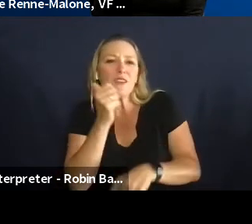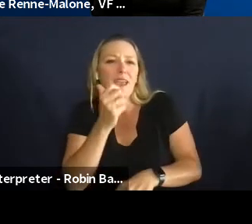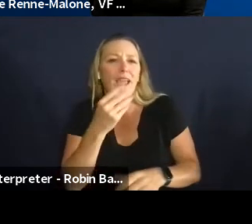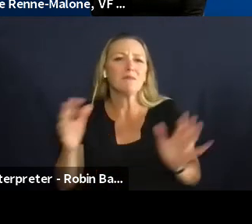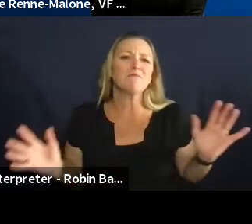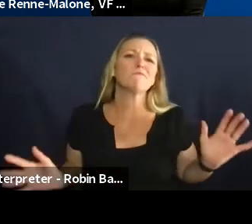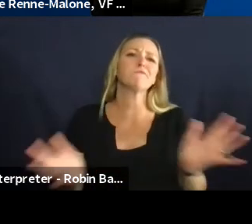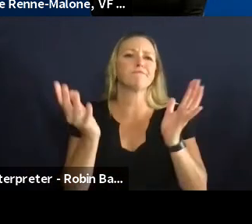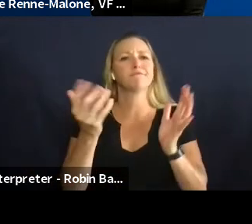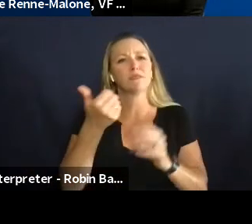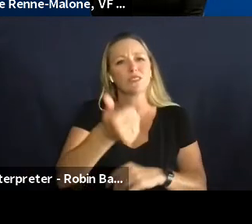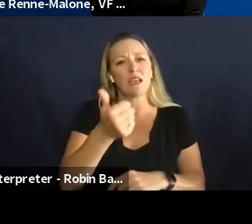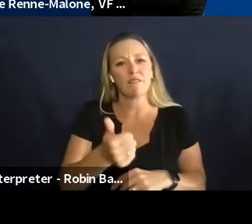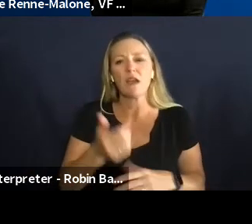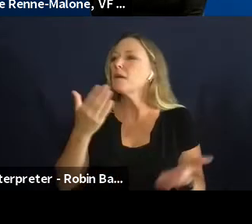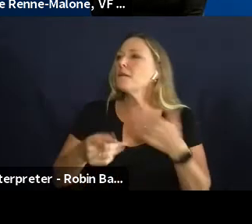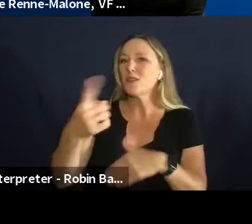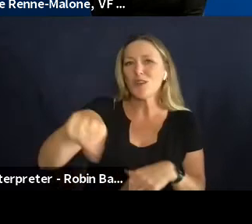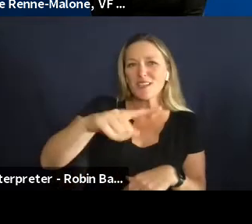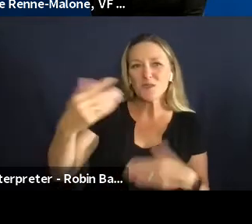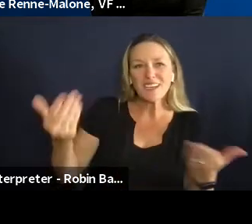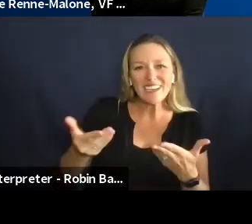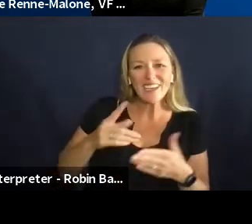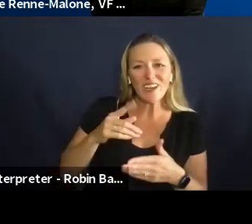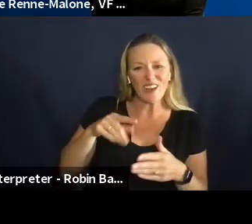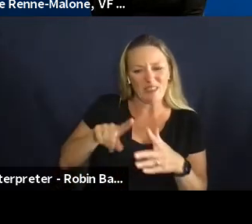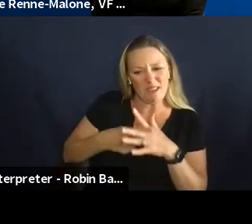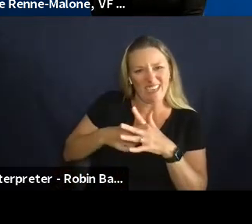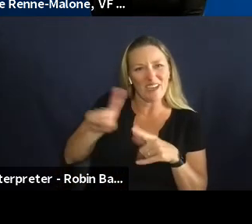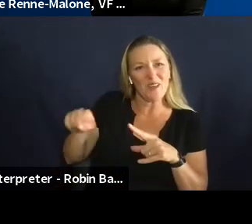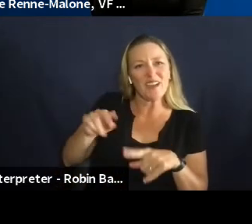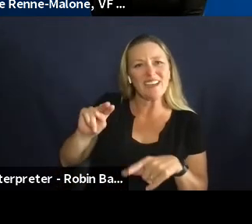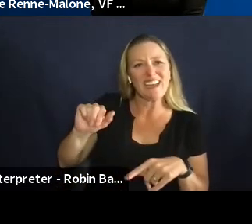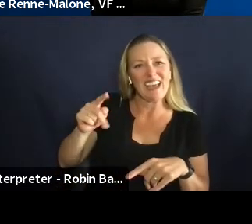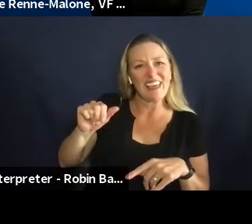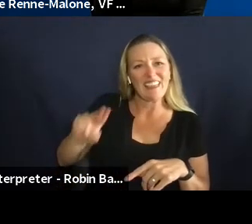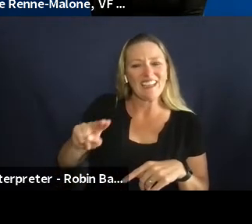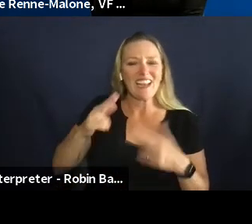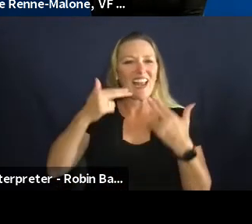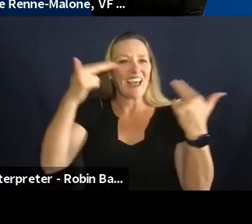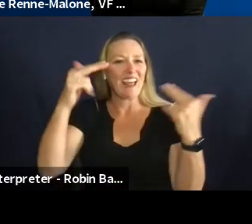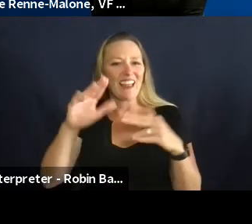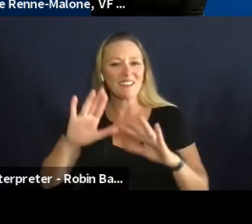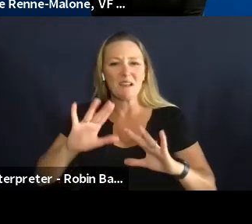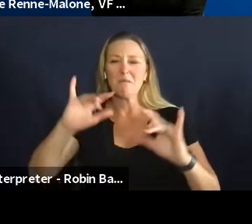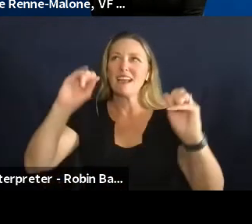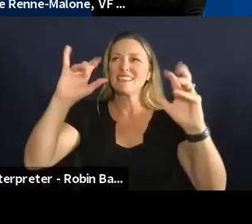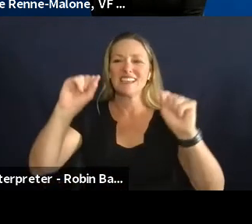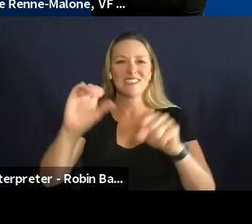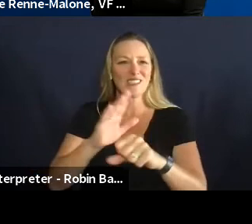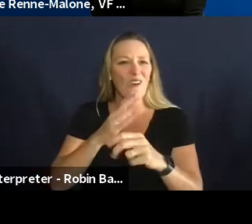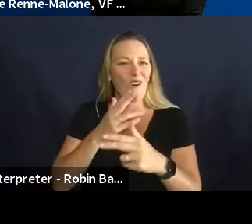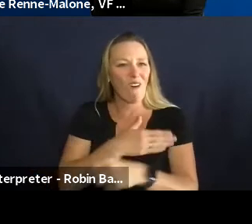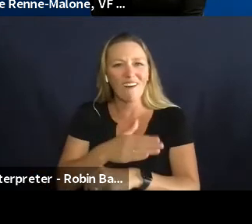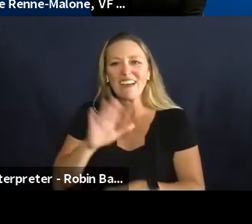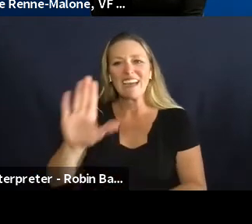even to for those of you who were on when um nathan opened for us with that amazing song you know it's like listening to his lyrics